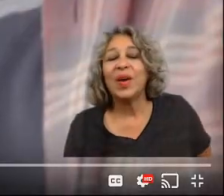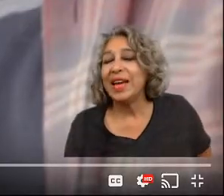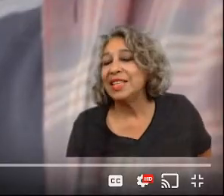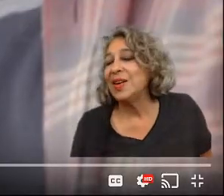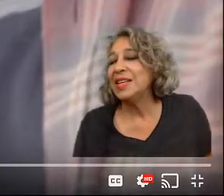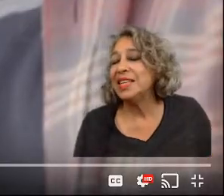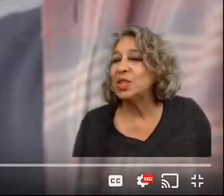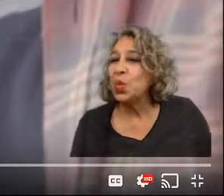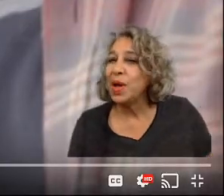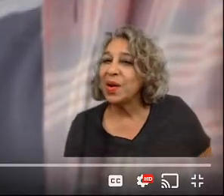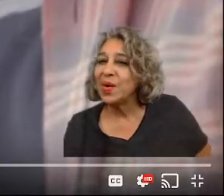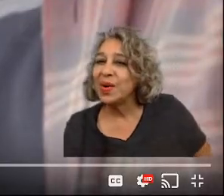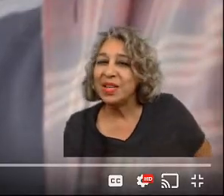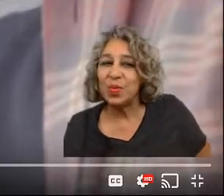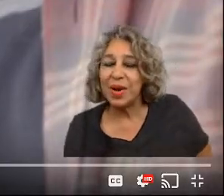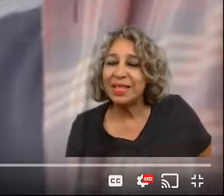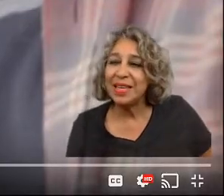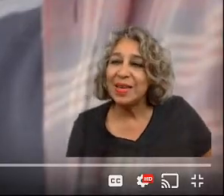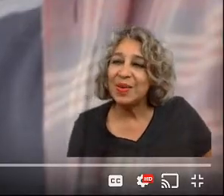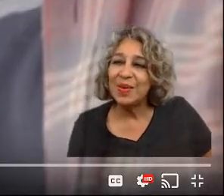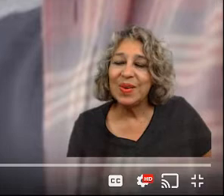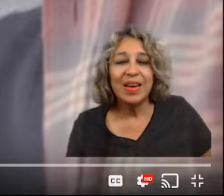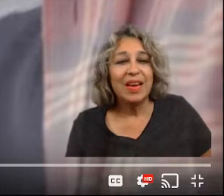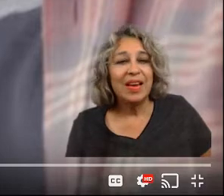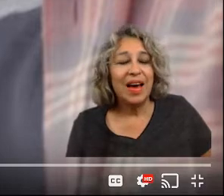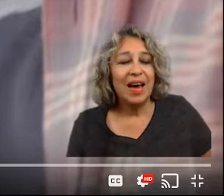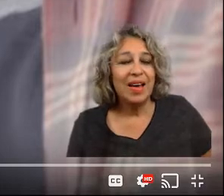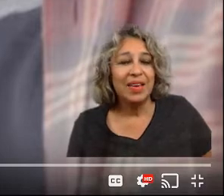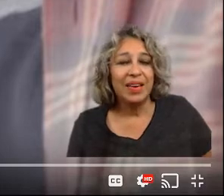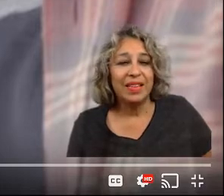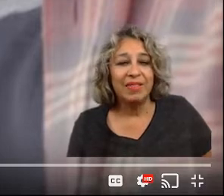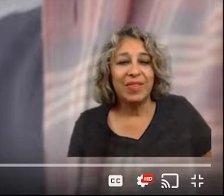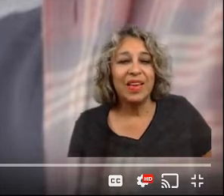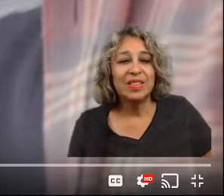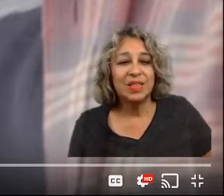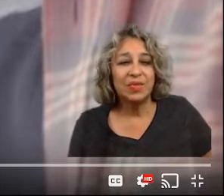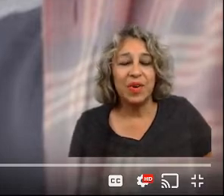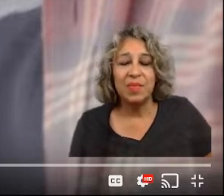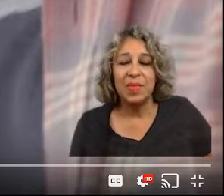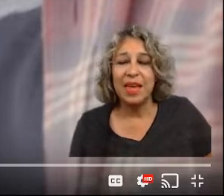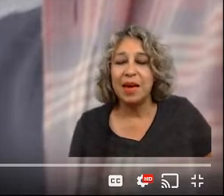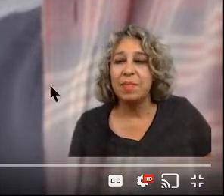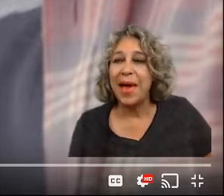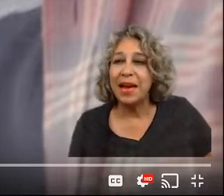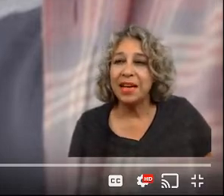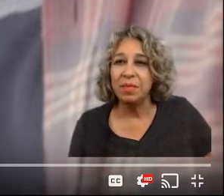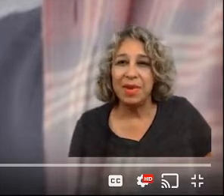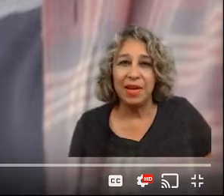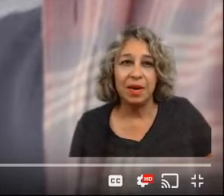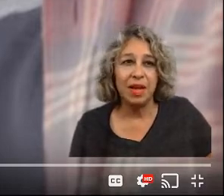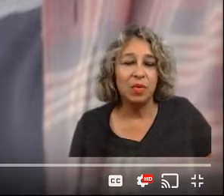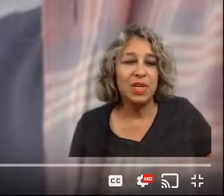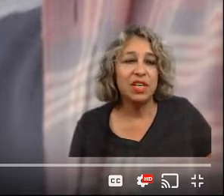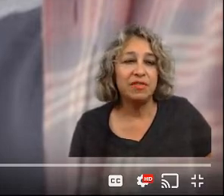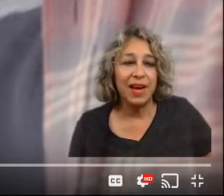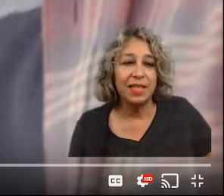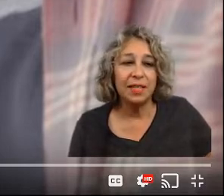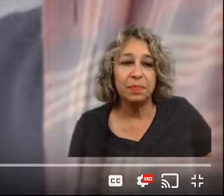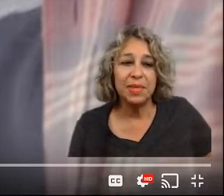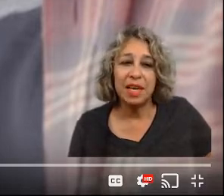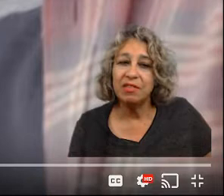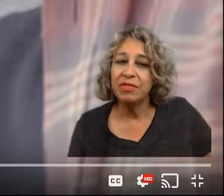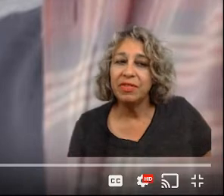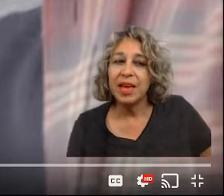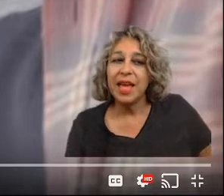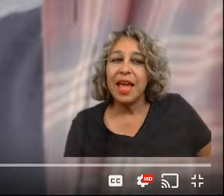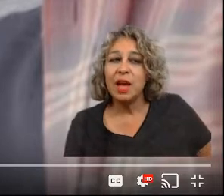okay so he says we are going to rescue uh the the fields from the abandonment in which it finds